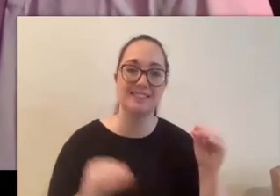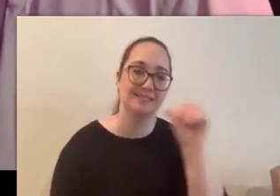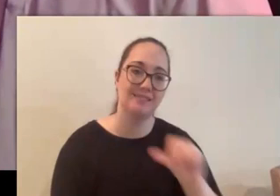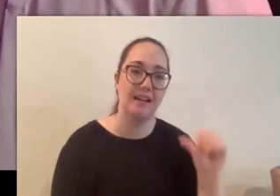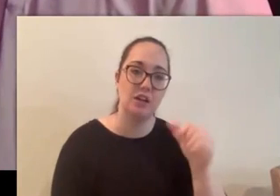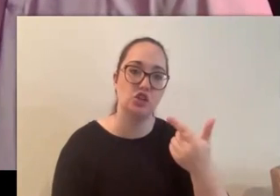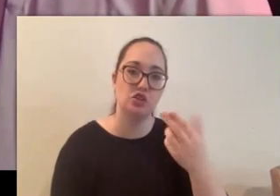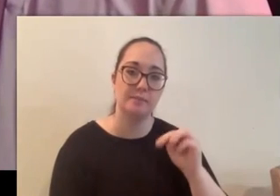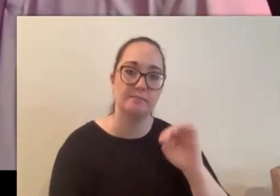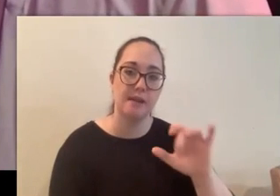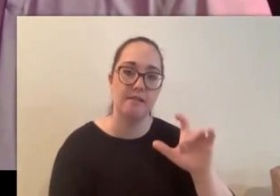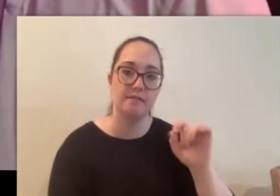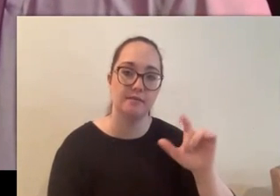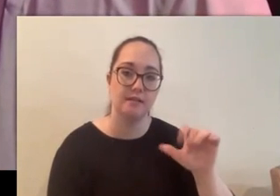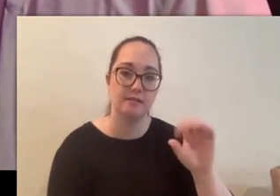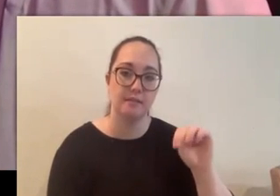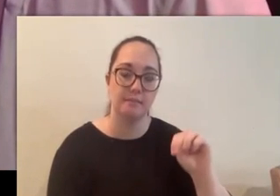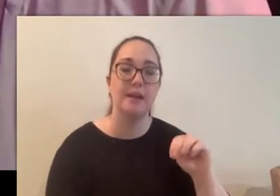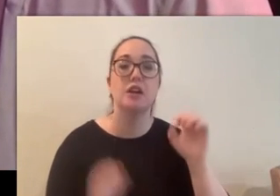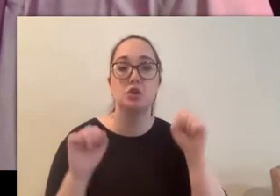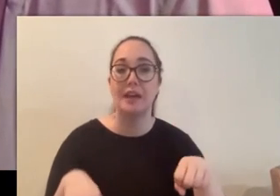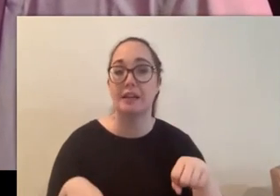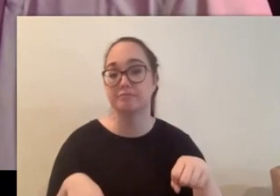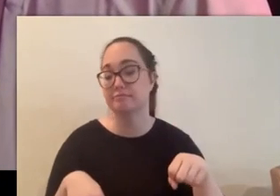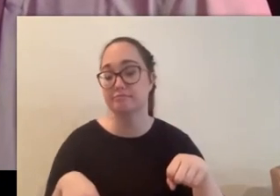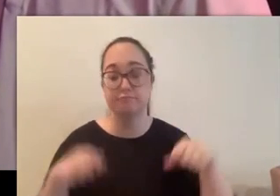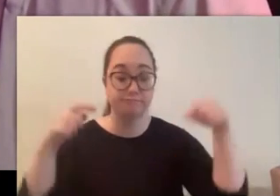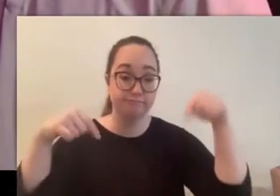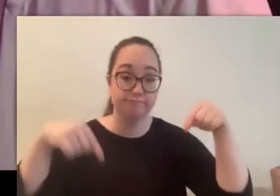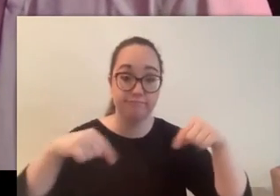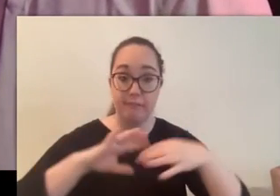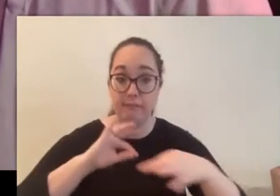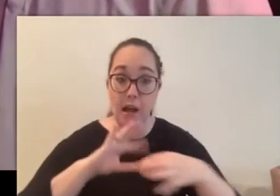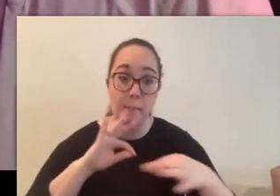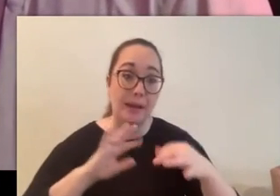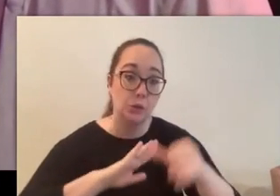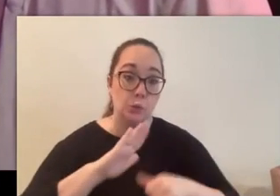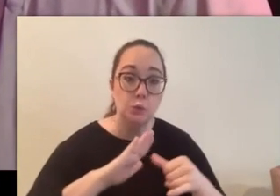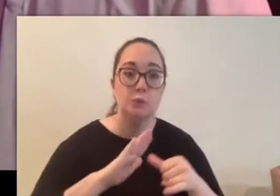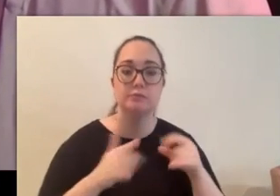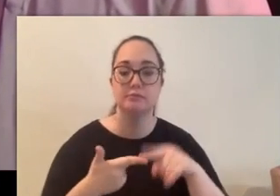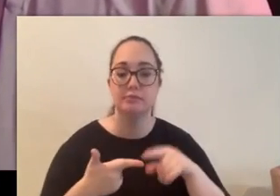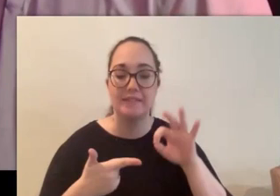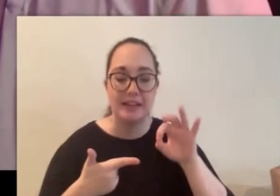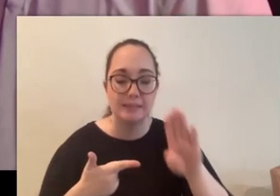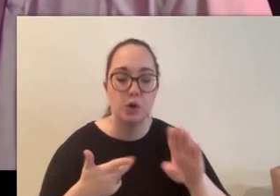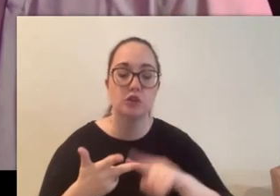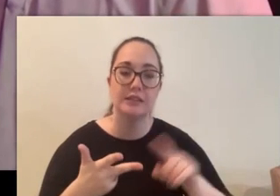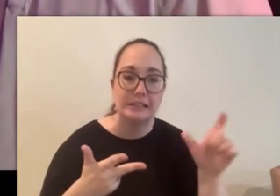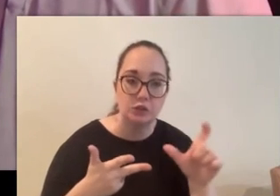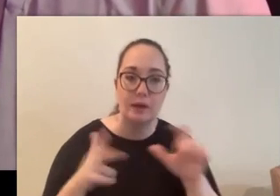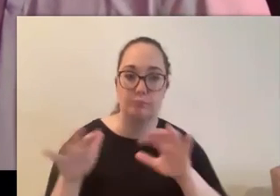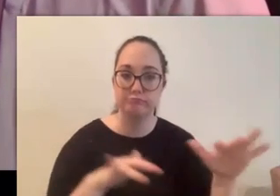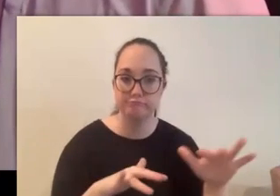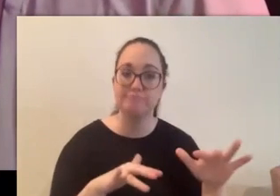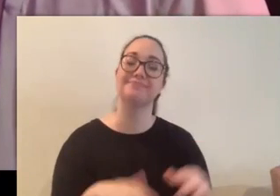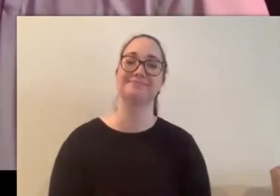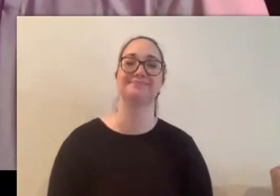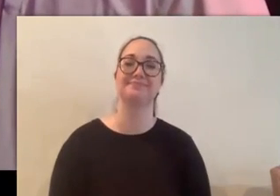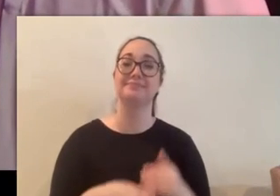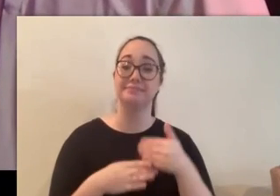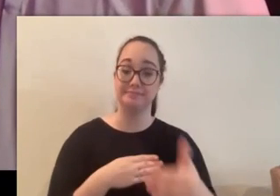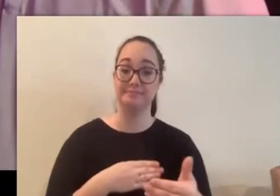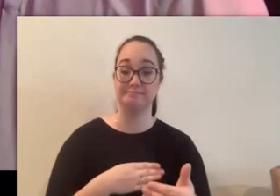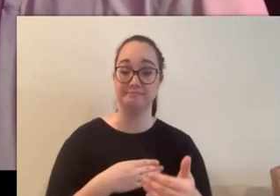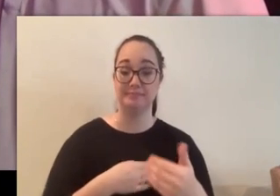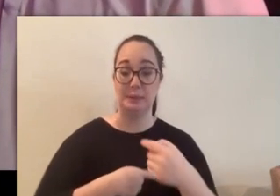or instagram or instagram or facebook or facebook please let us know what we should do next and until next time my name is thomas aarons i'm carly